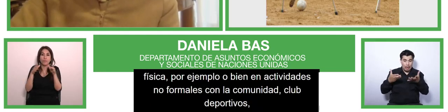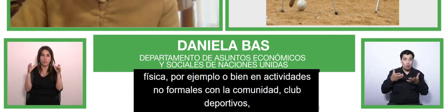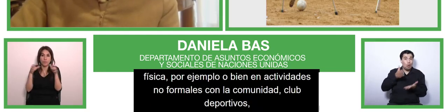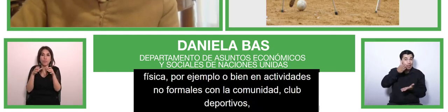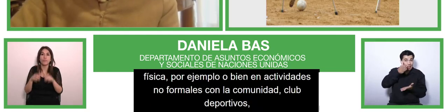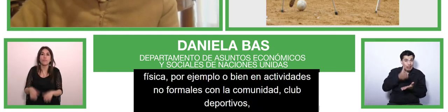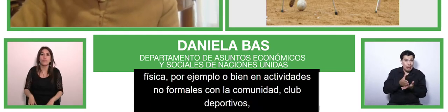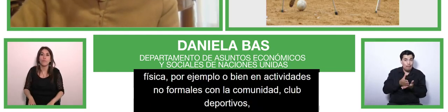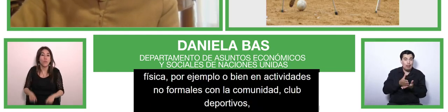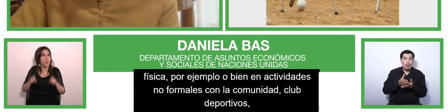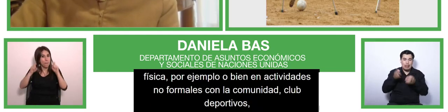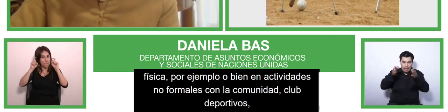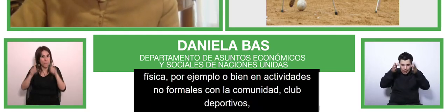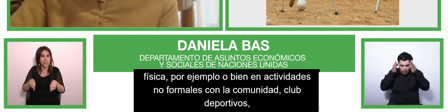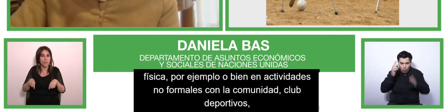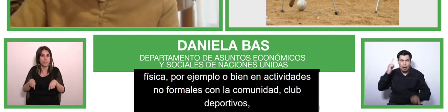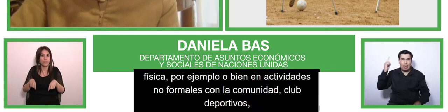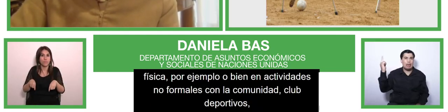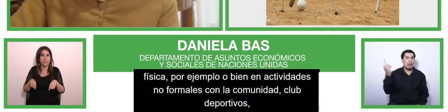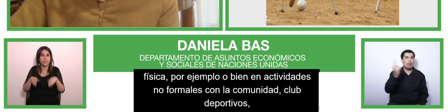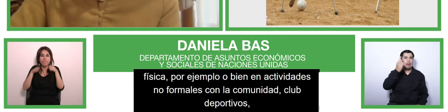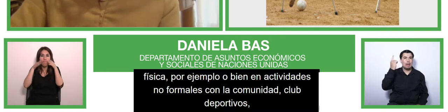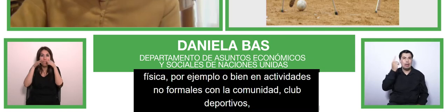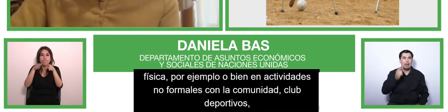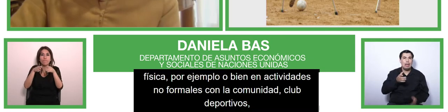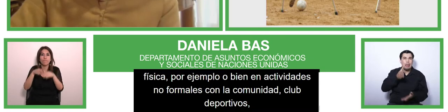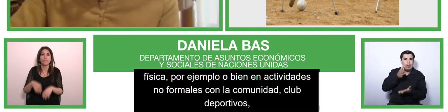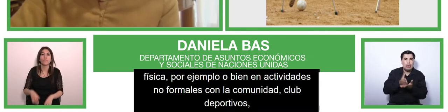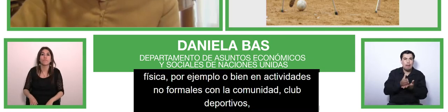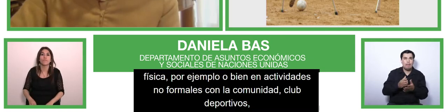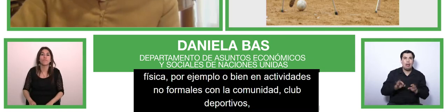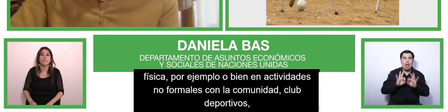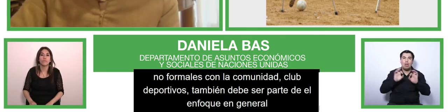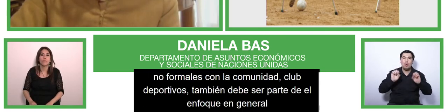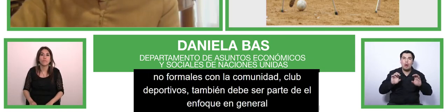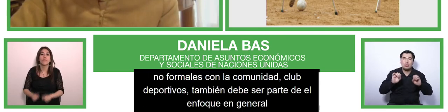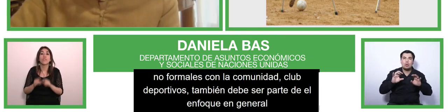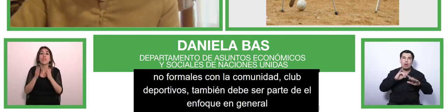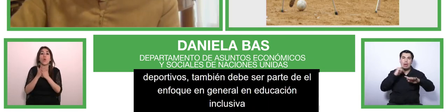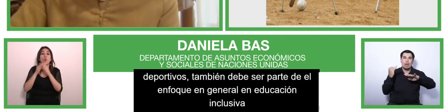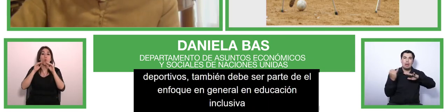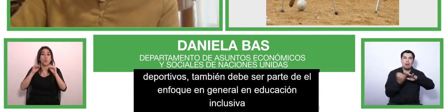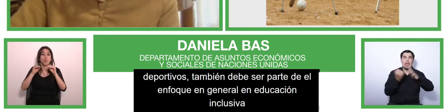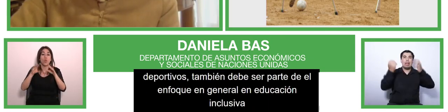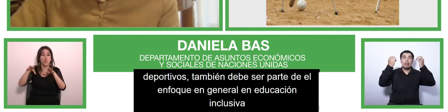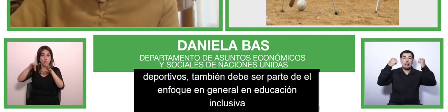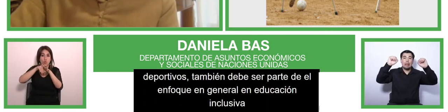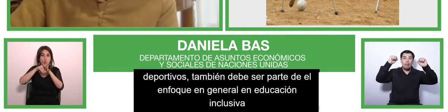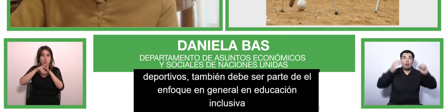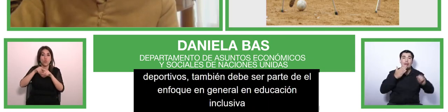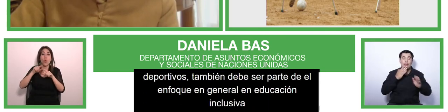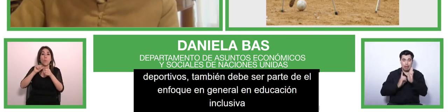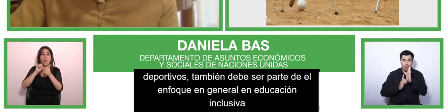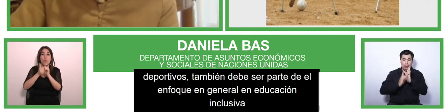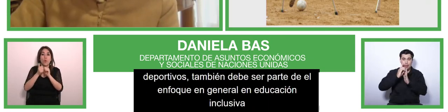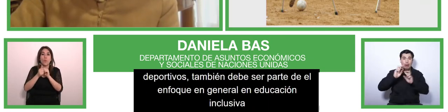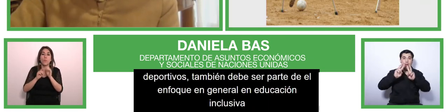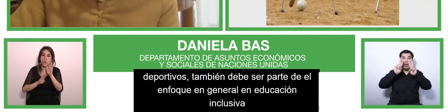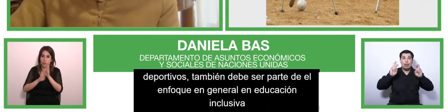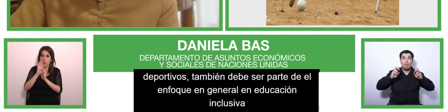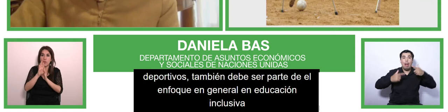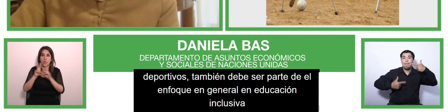in sport in national development policies in the post-covid 19 era